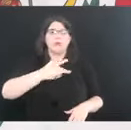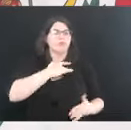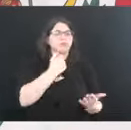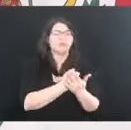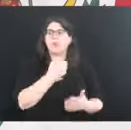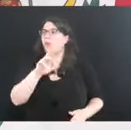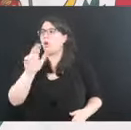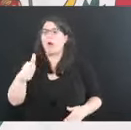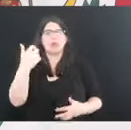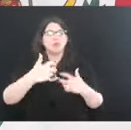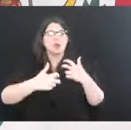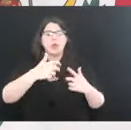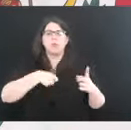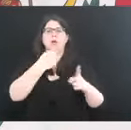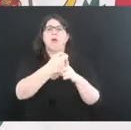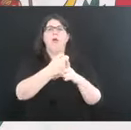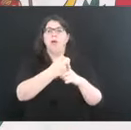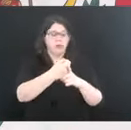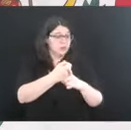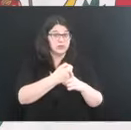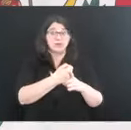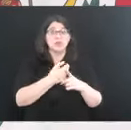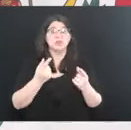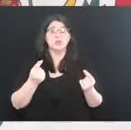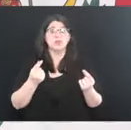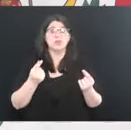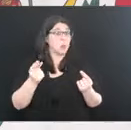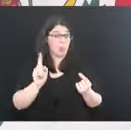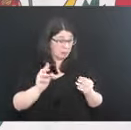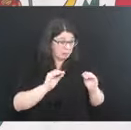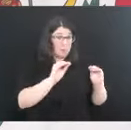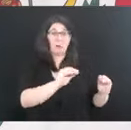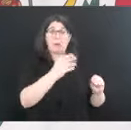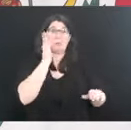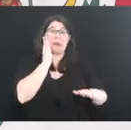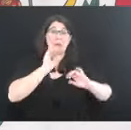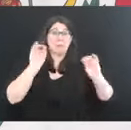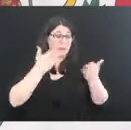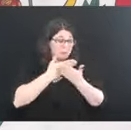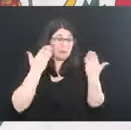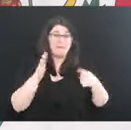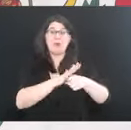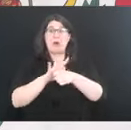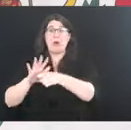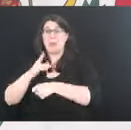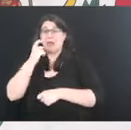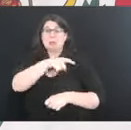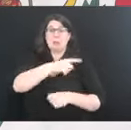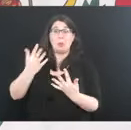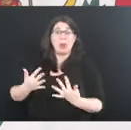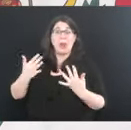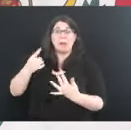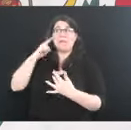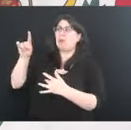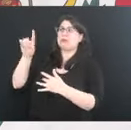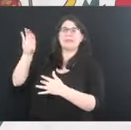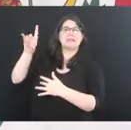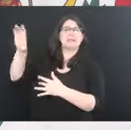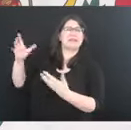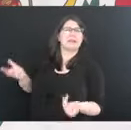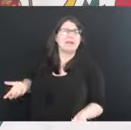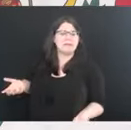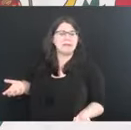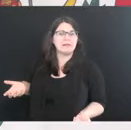whatever. We may not have hospital space to accommodate them and everything because you have not gotten your